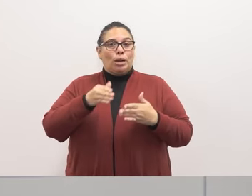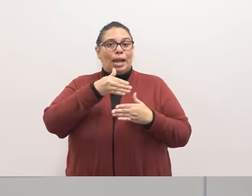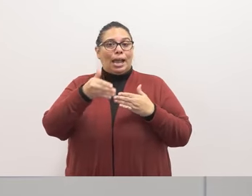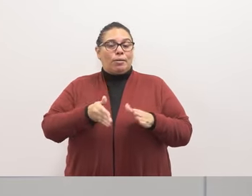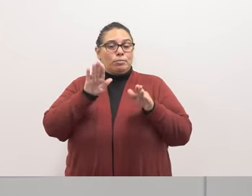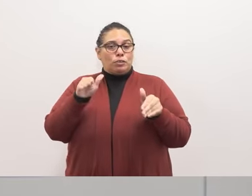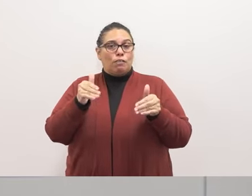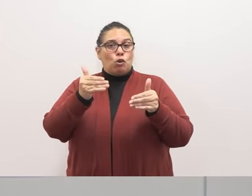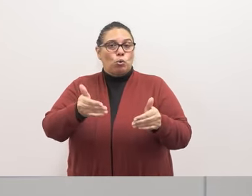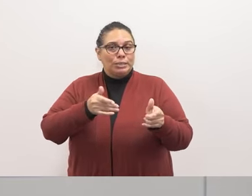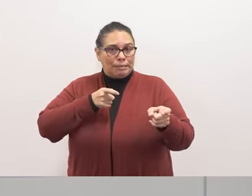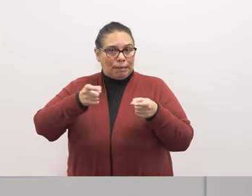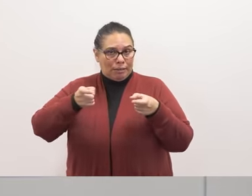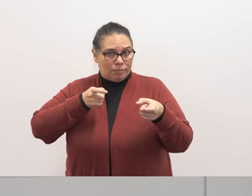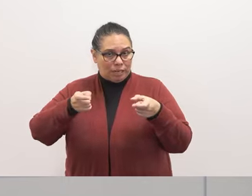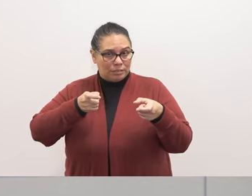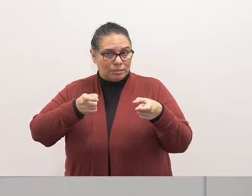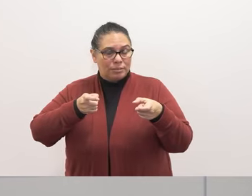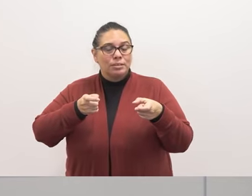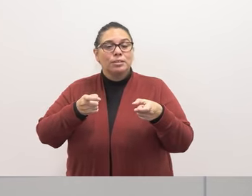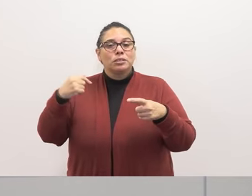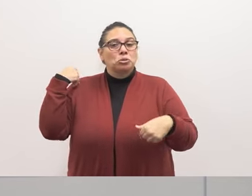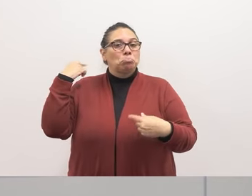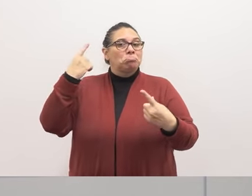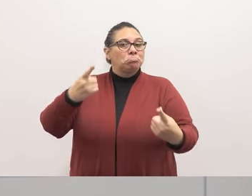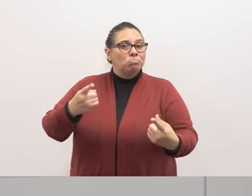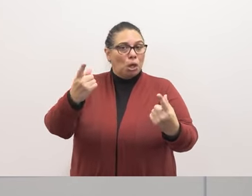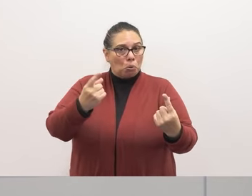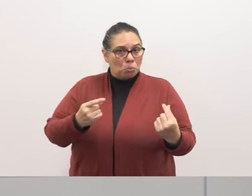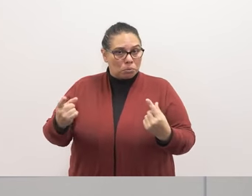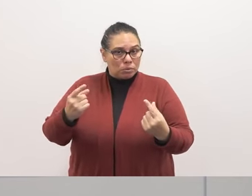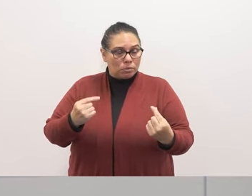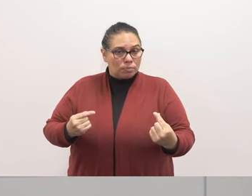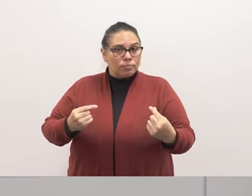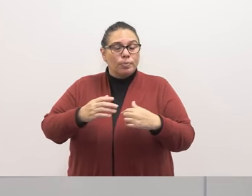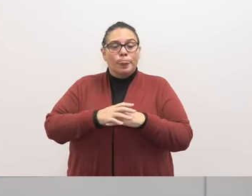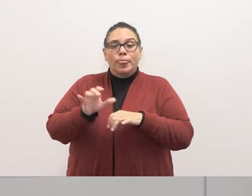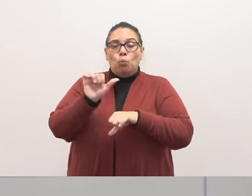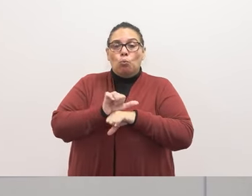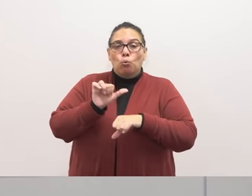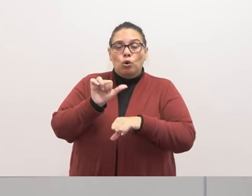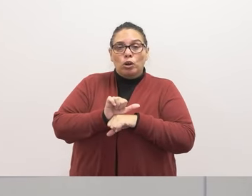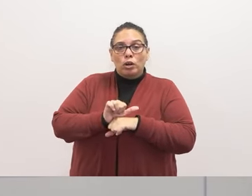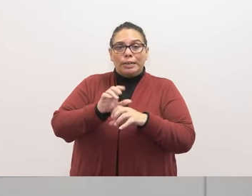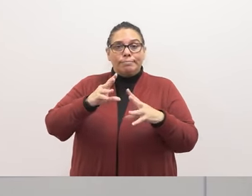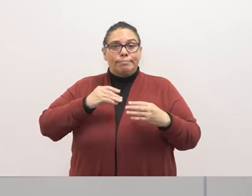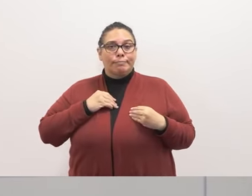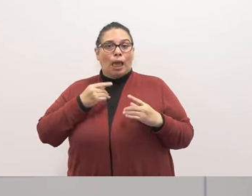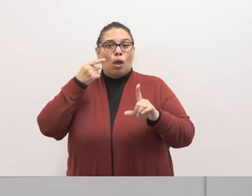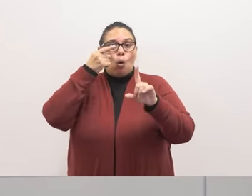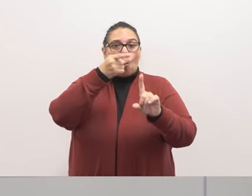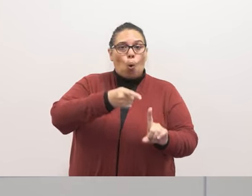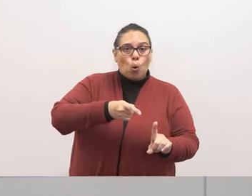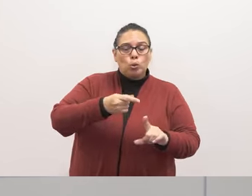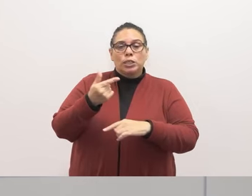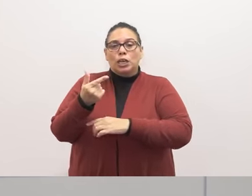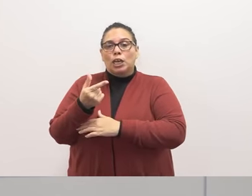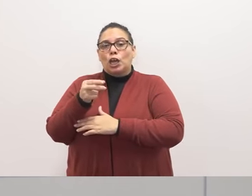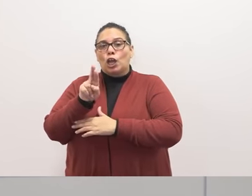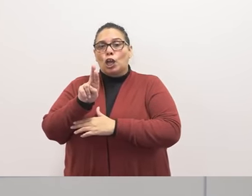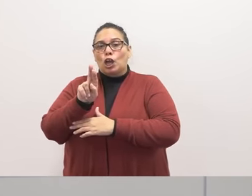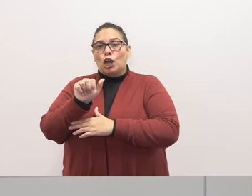focused governance. What we've done is worked on and adopted goals and guardrails,